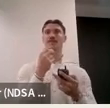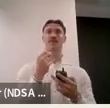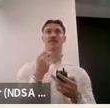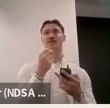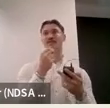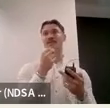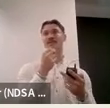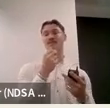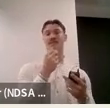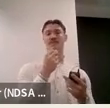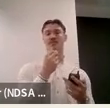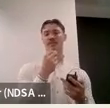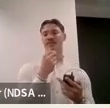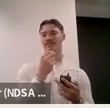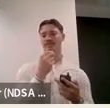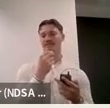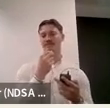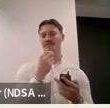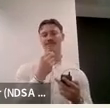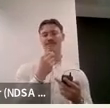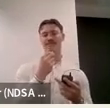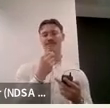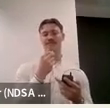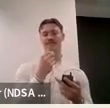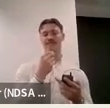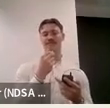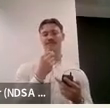for greater support for disabled students and students more broadly.